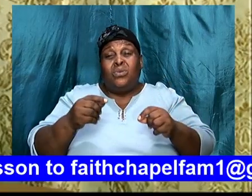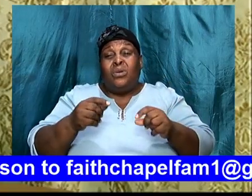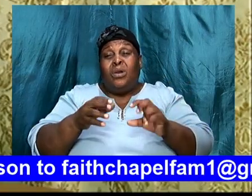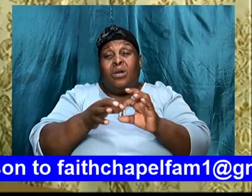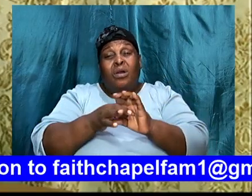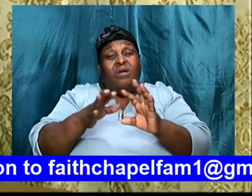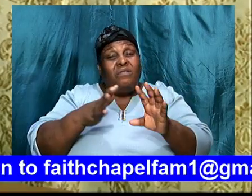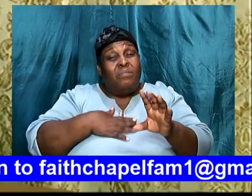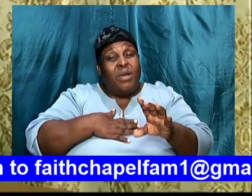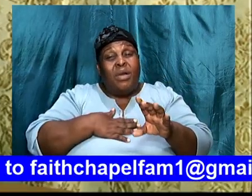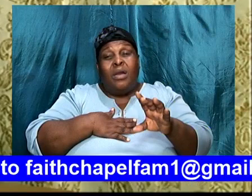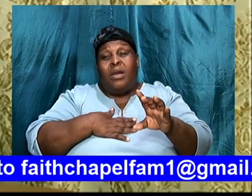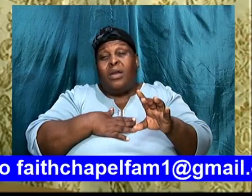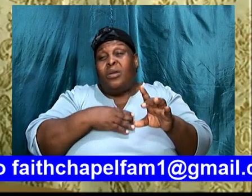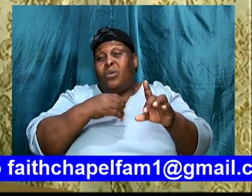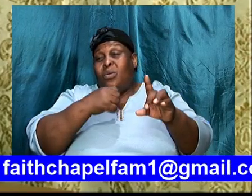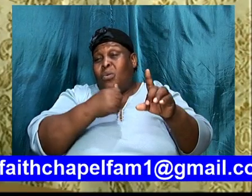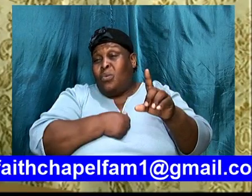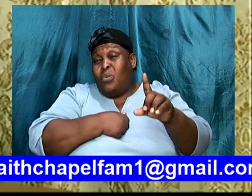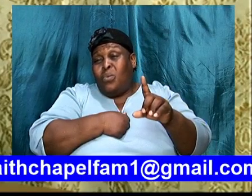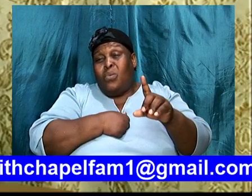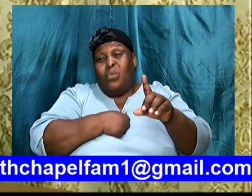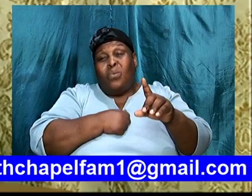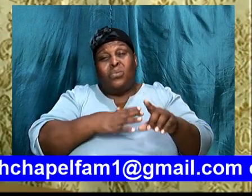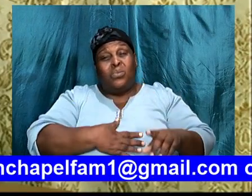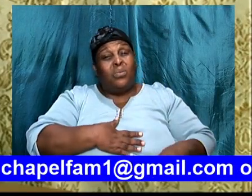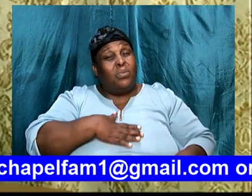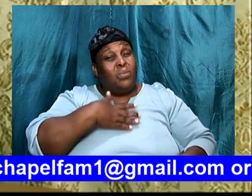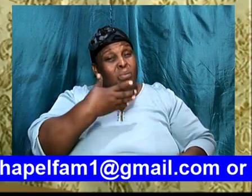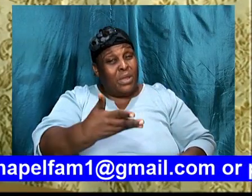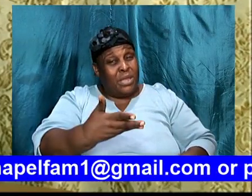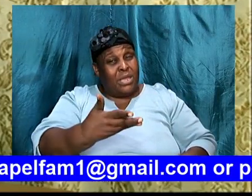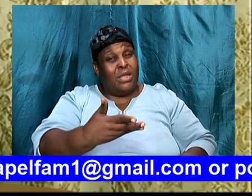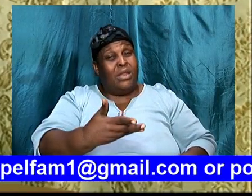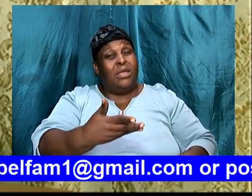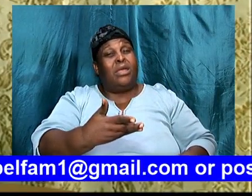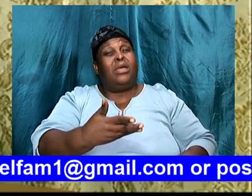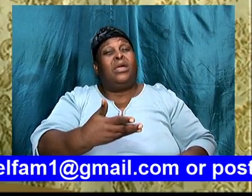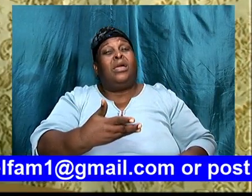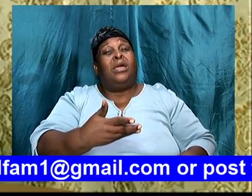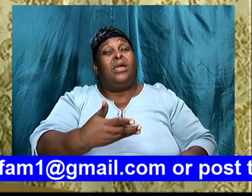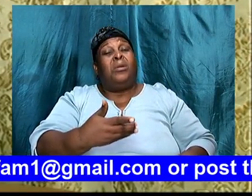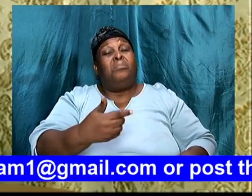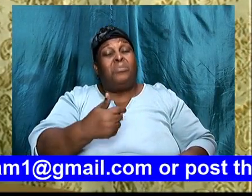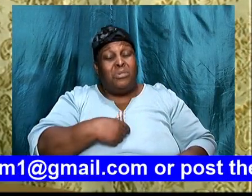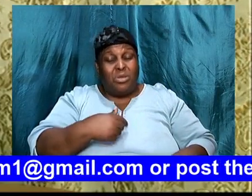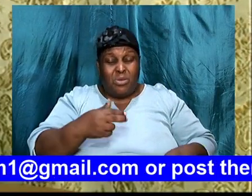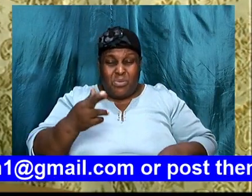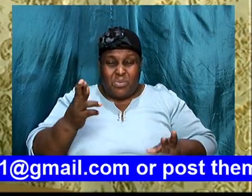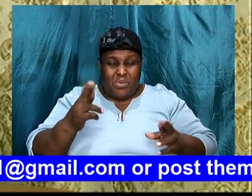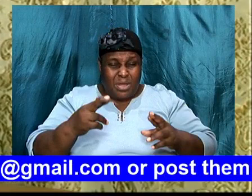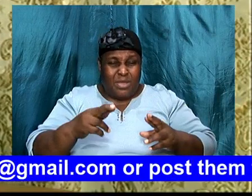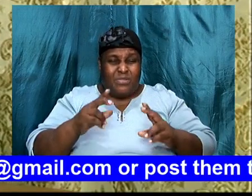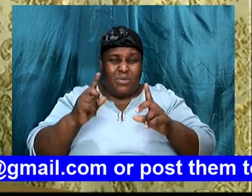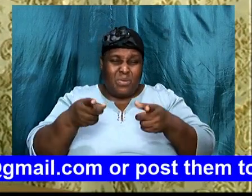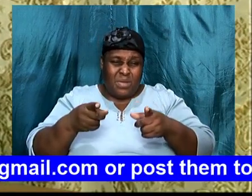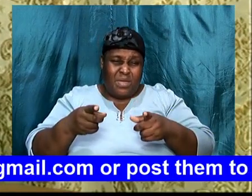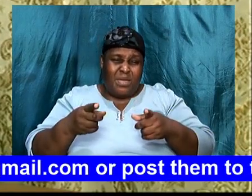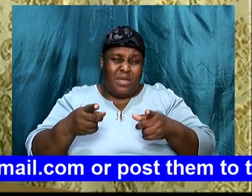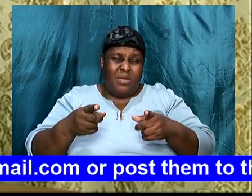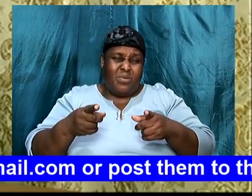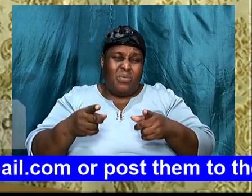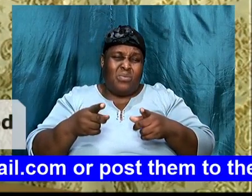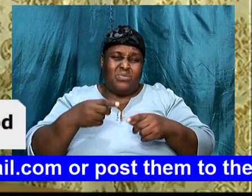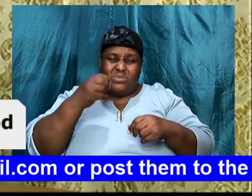I make the decision, according to the will of God, go through some rough times, than to make the decision, off myself,